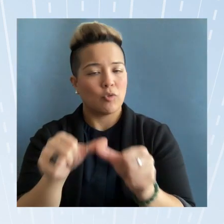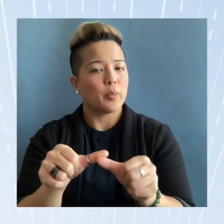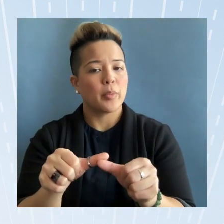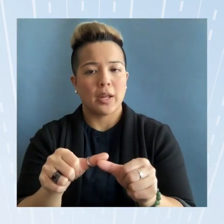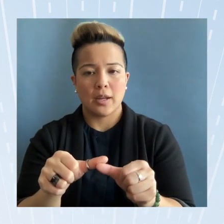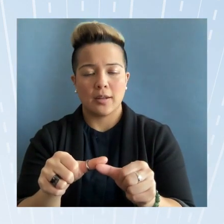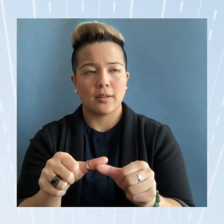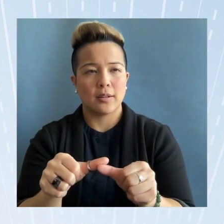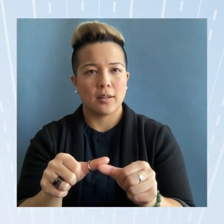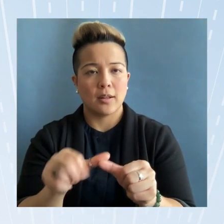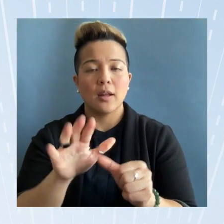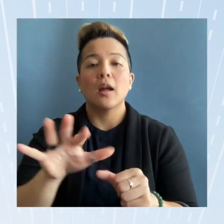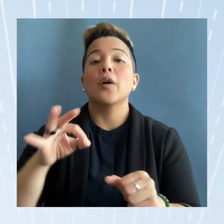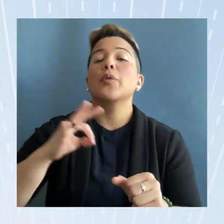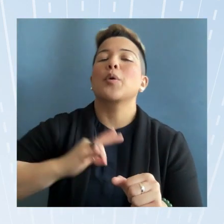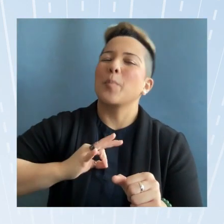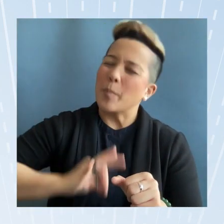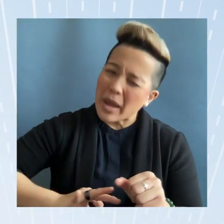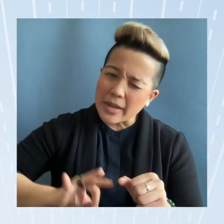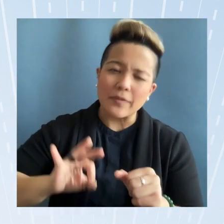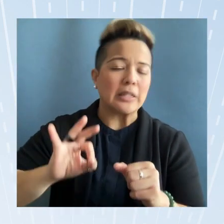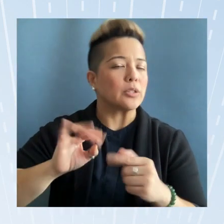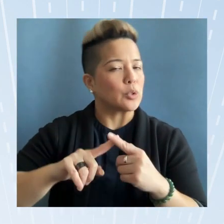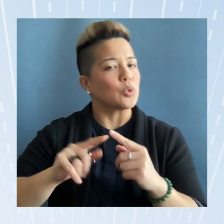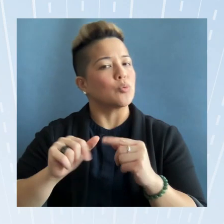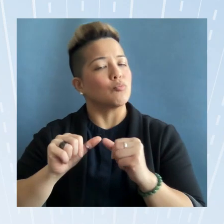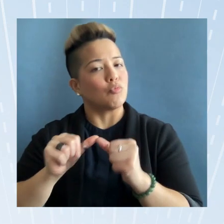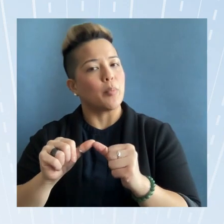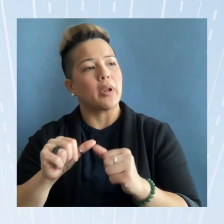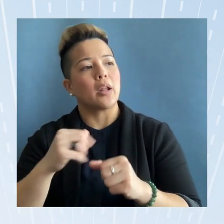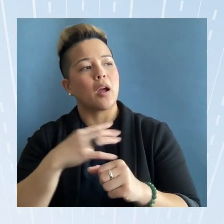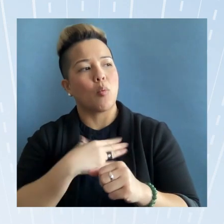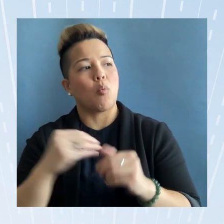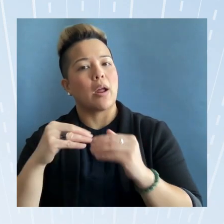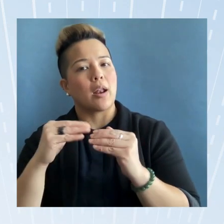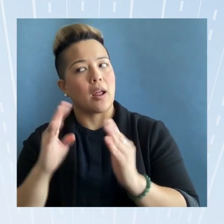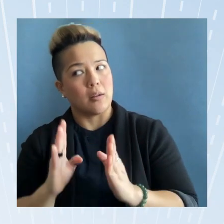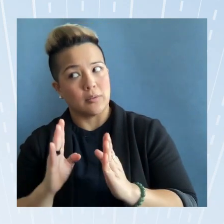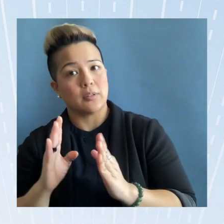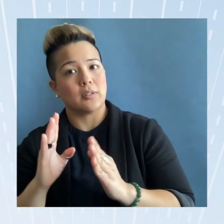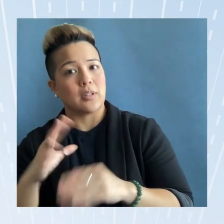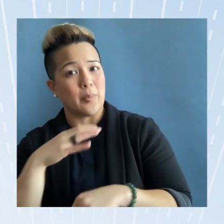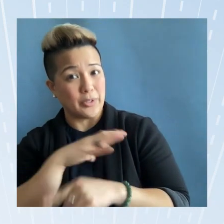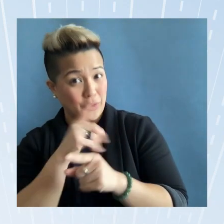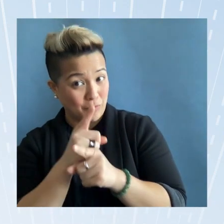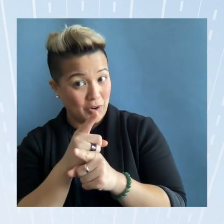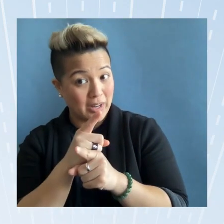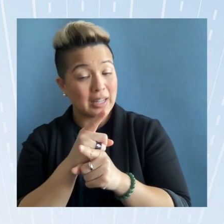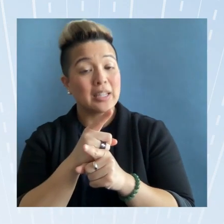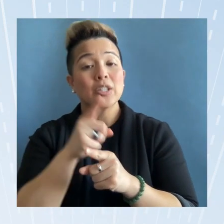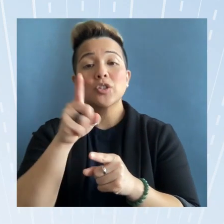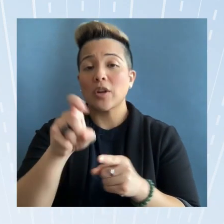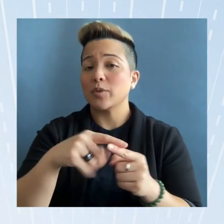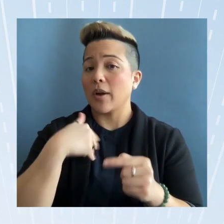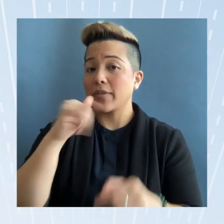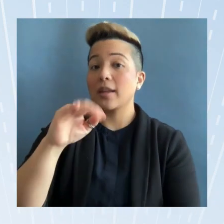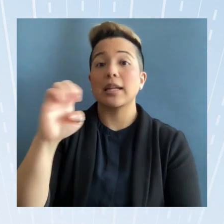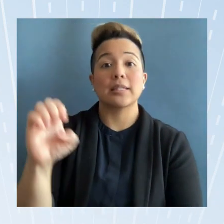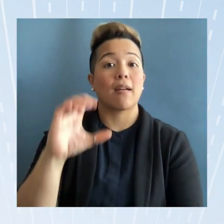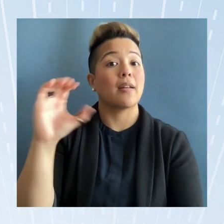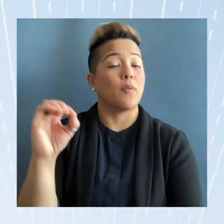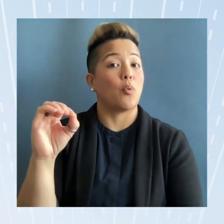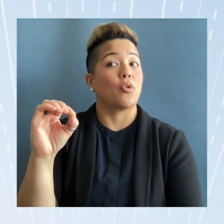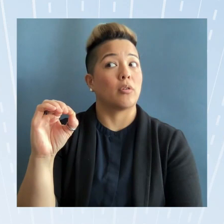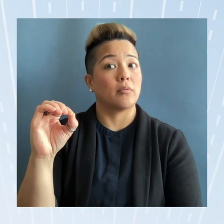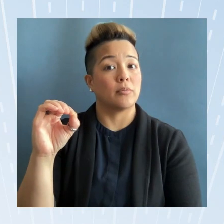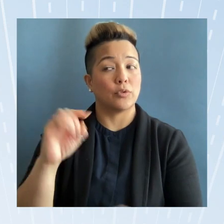there are benefits to remaining a White House commission right so you'd have to have that executive order to